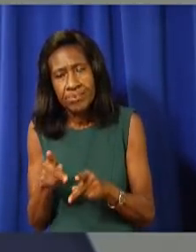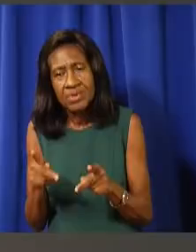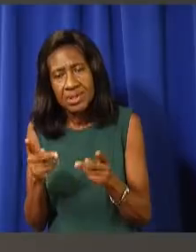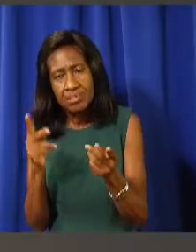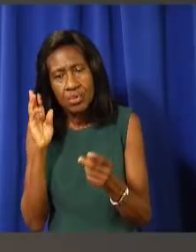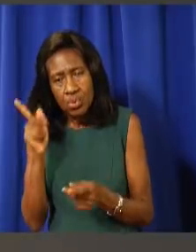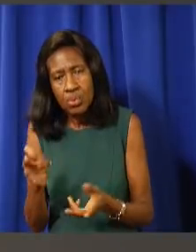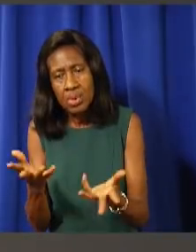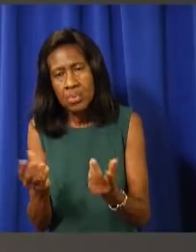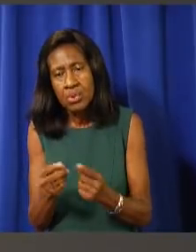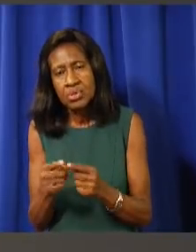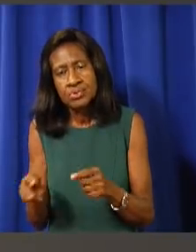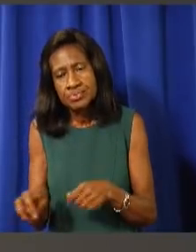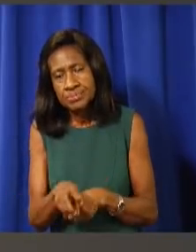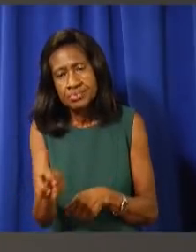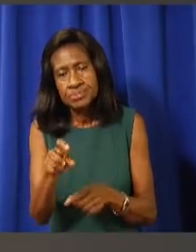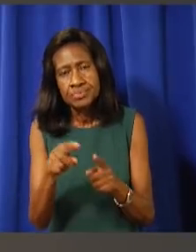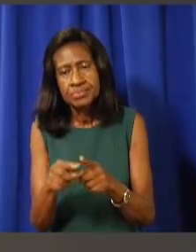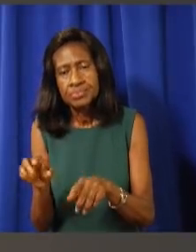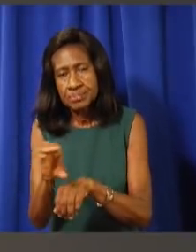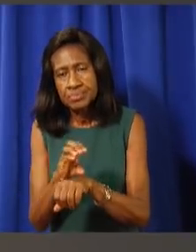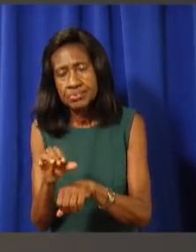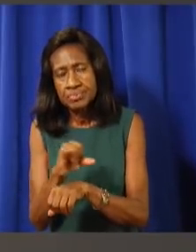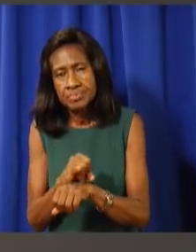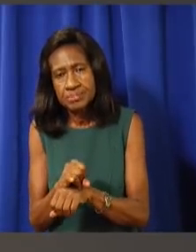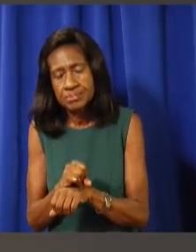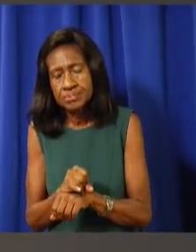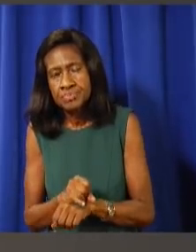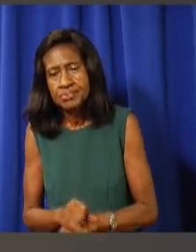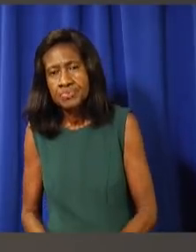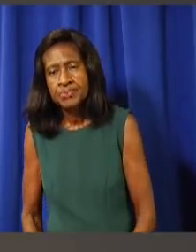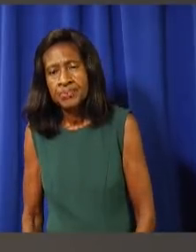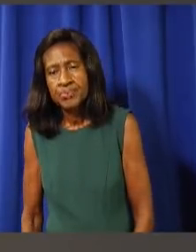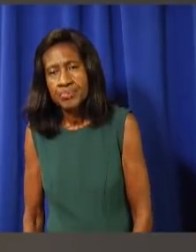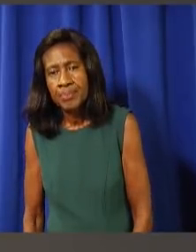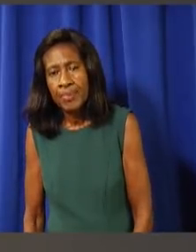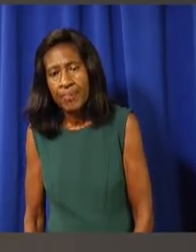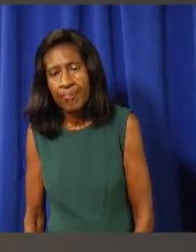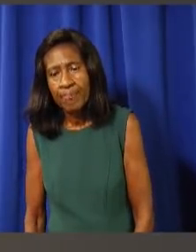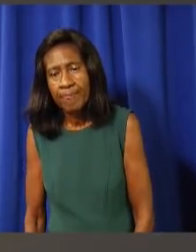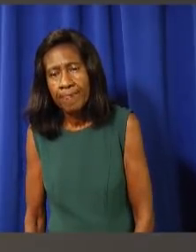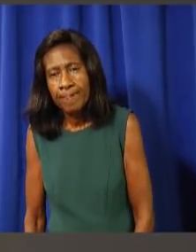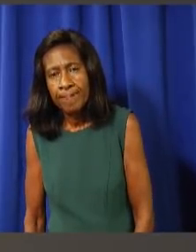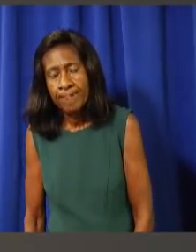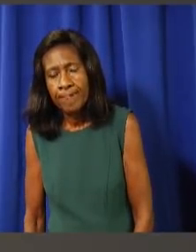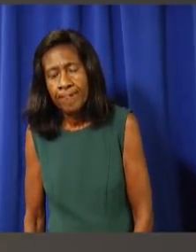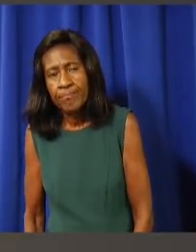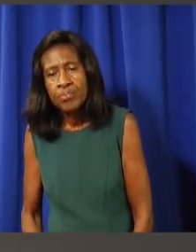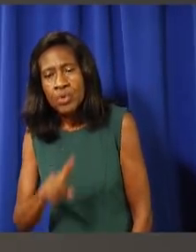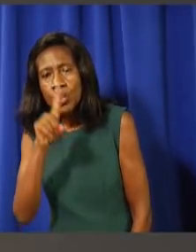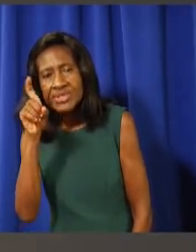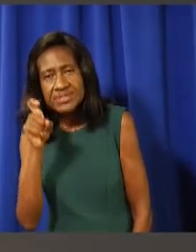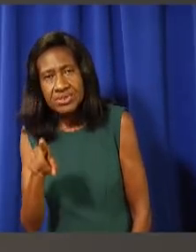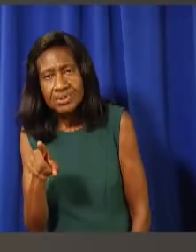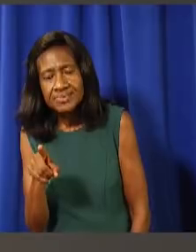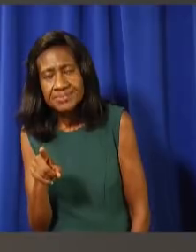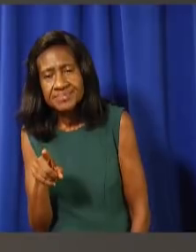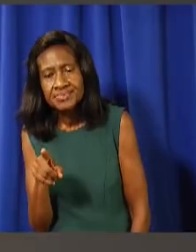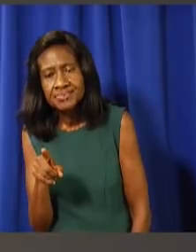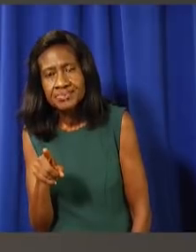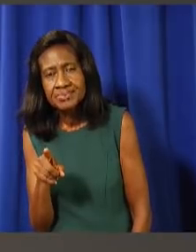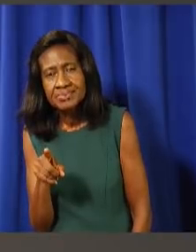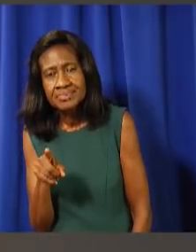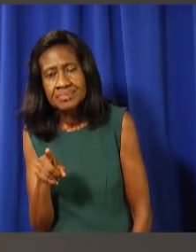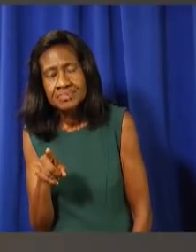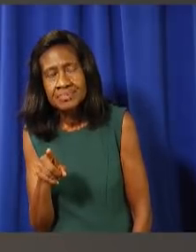Thank you. This question would be either for Zach Salazar, Governor, or Mr. Premier, whoever feels